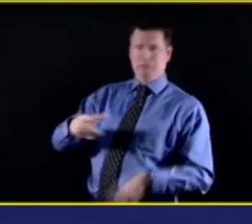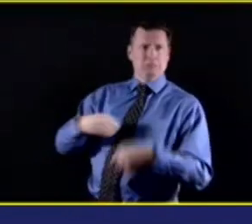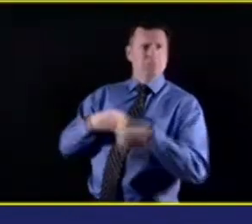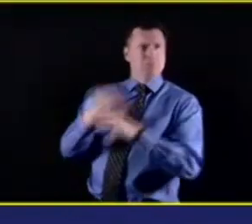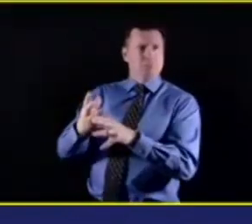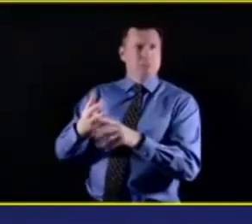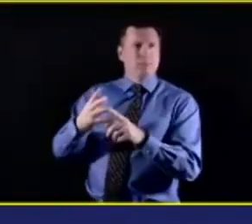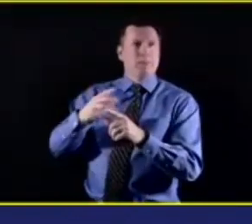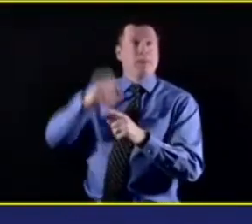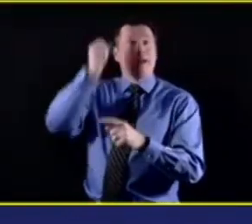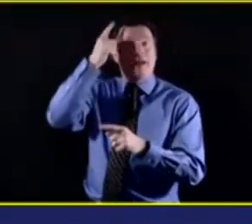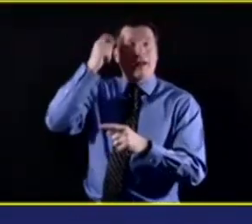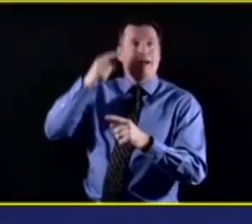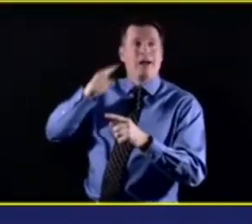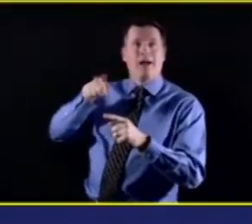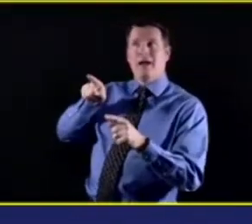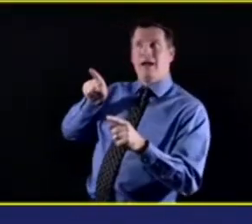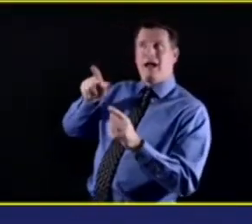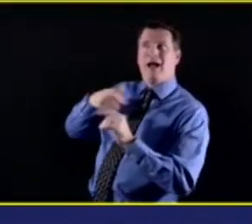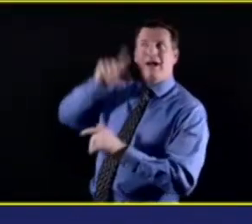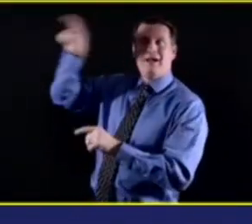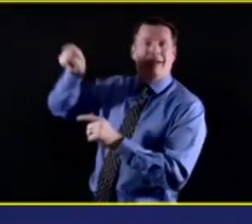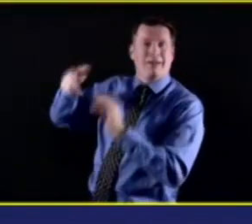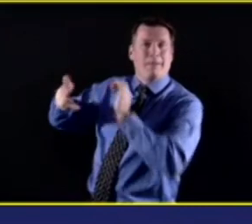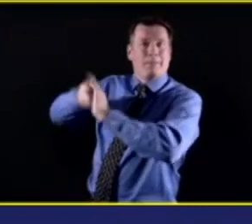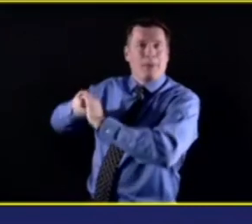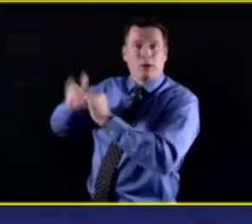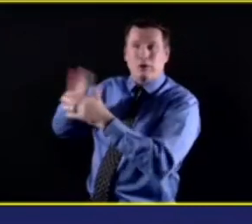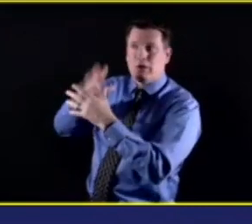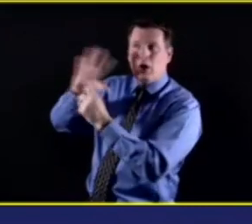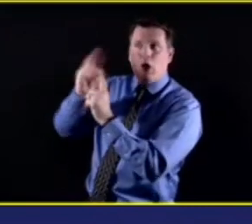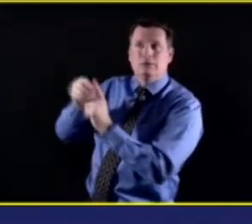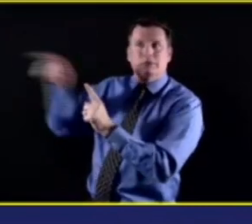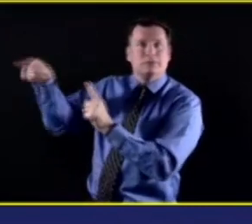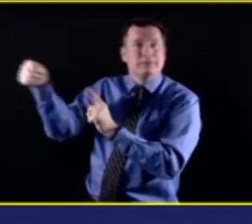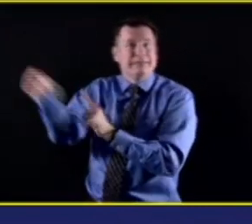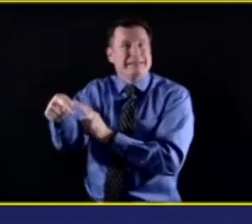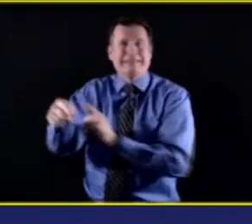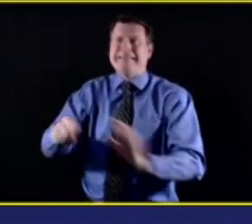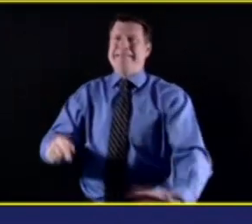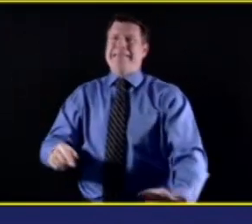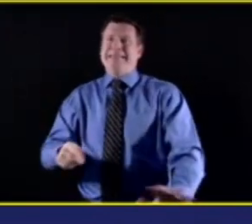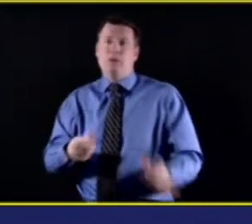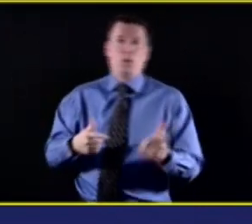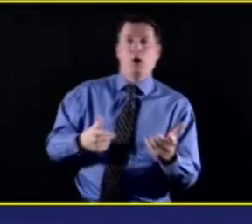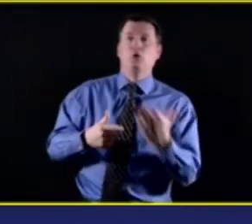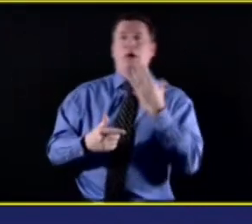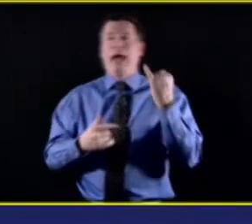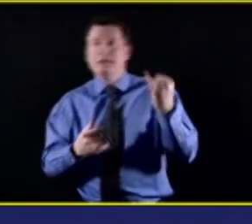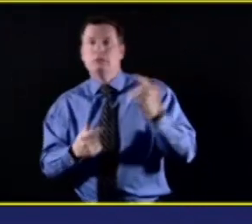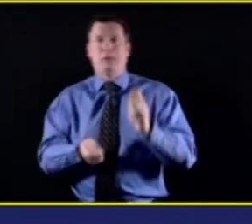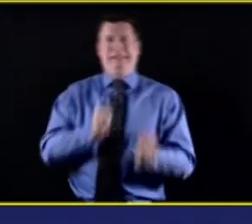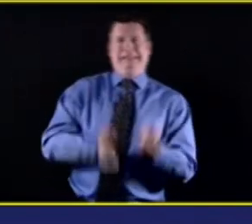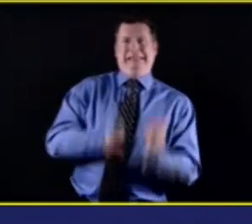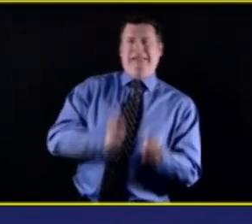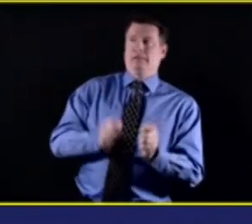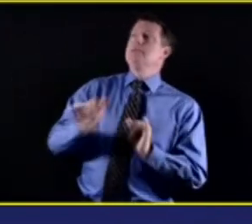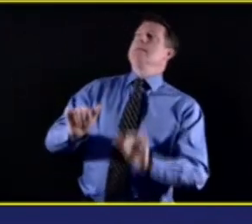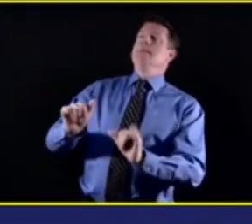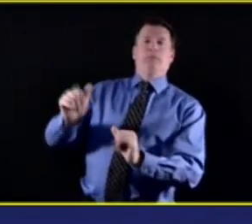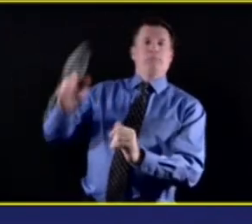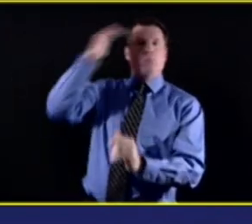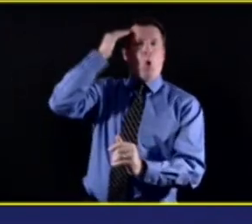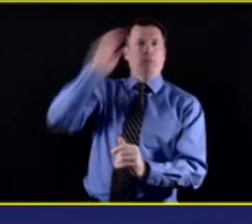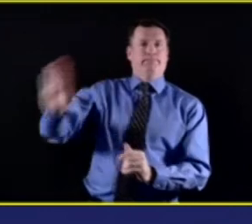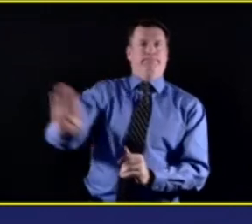Thank you. a follow up to that, knowing that Dr. Mendoza is a colleague of yours as part of the Medical Center, do you have